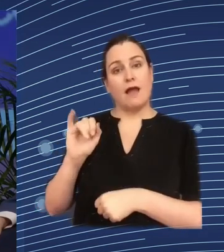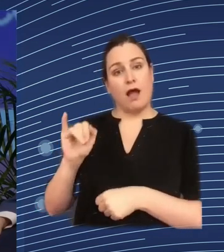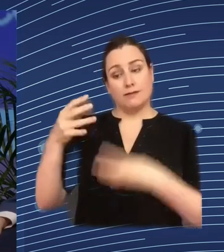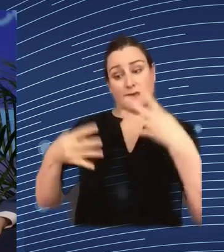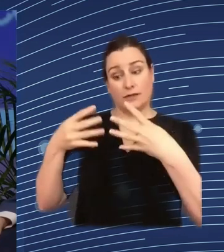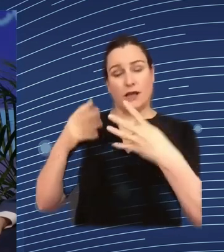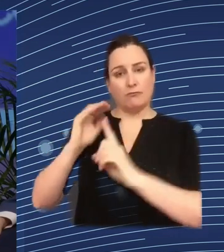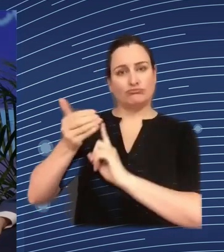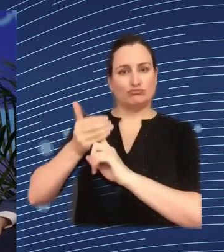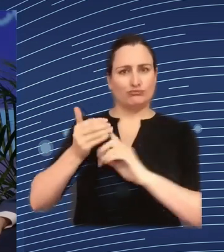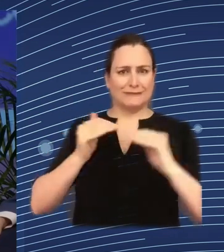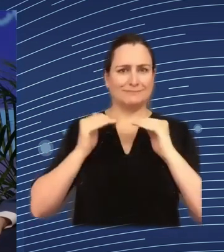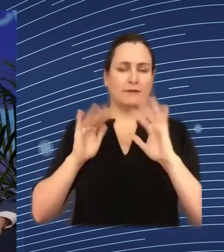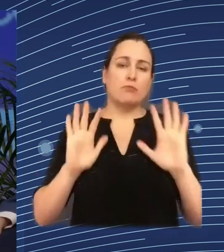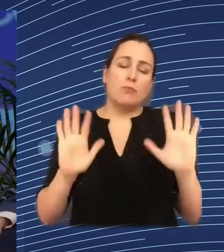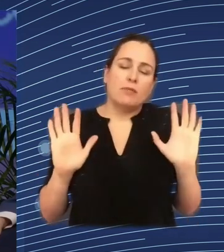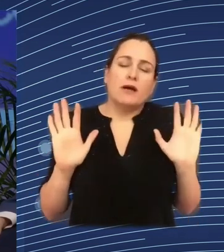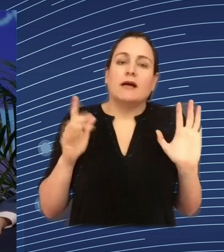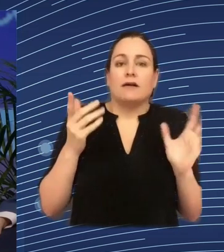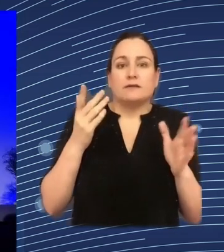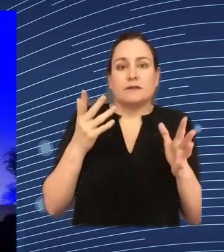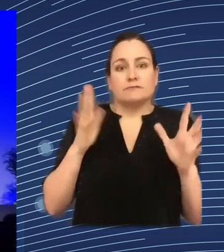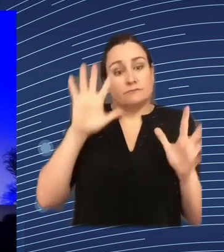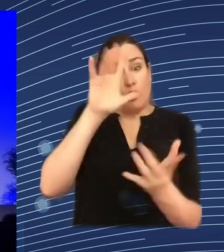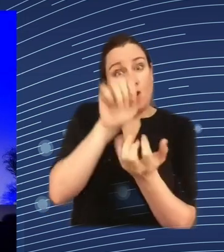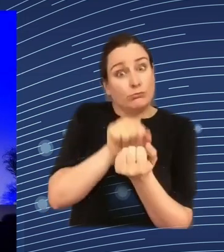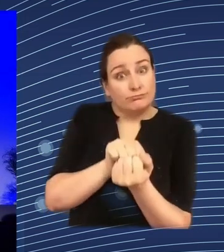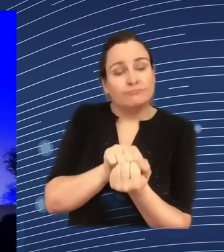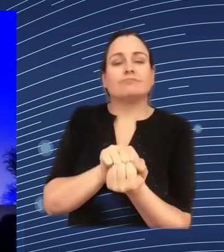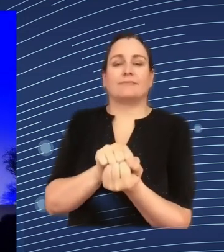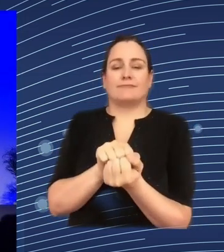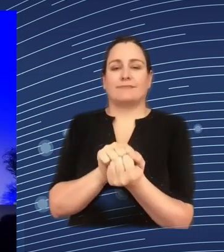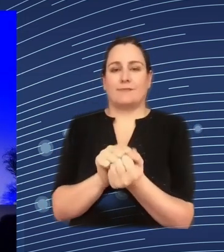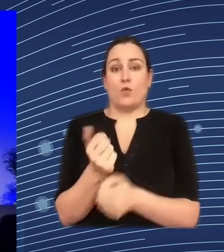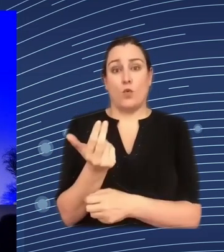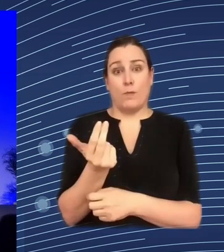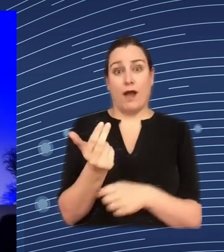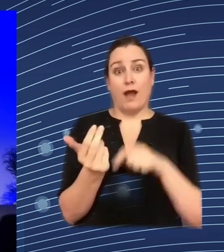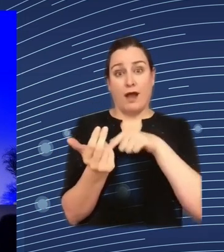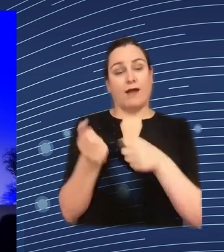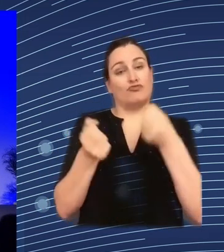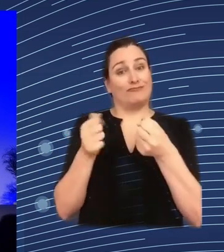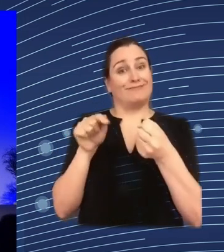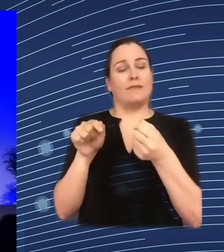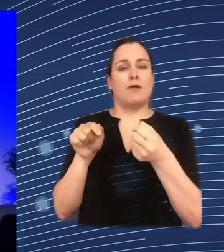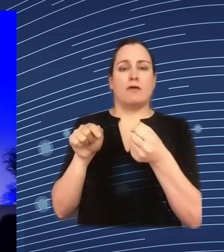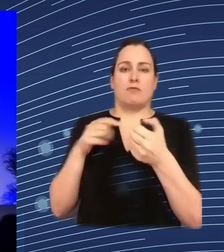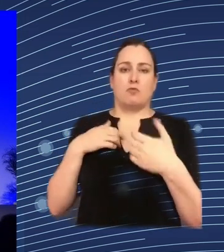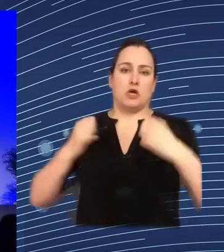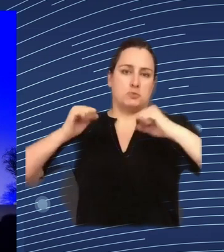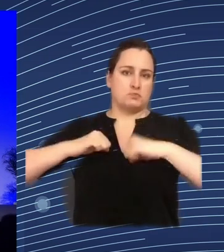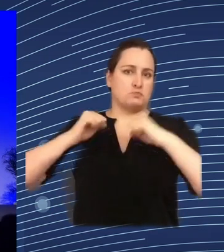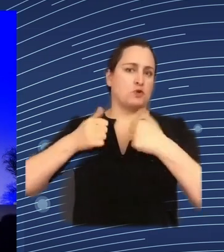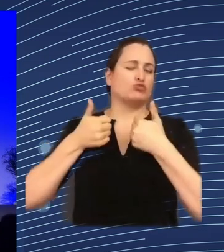besides Uber i have to say compliance very important yeah thanks thanks a lot i think very very interesting point before i'll ask the last question to Barbara